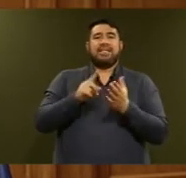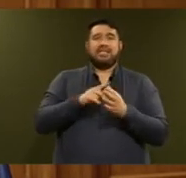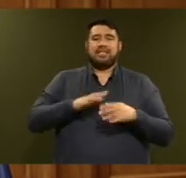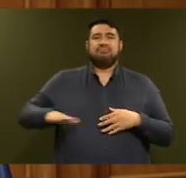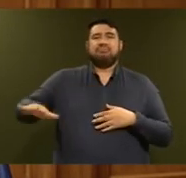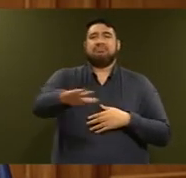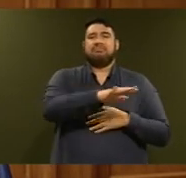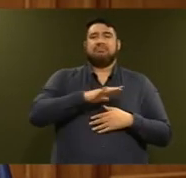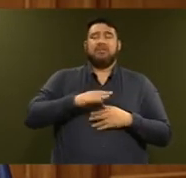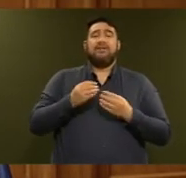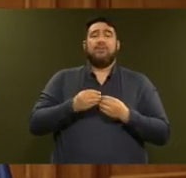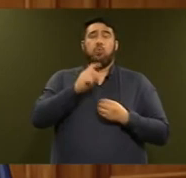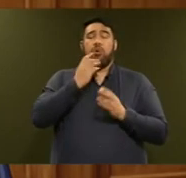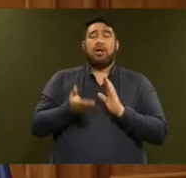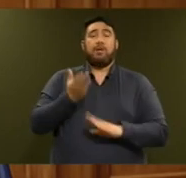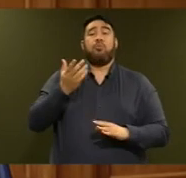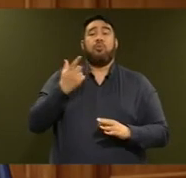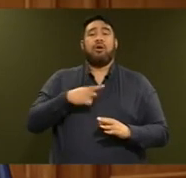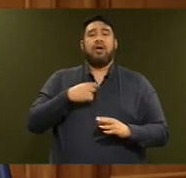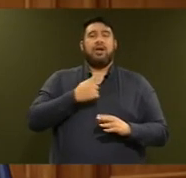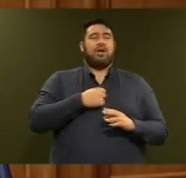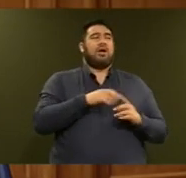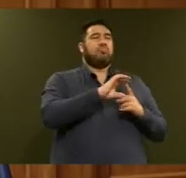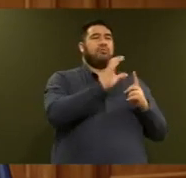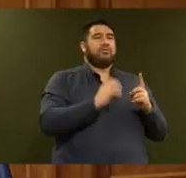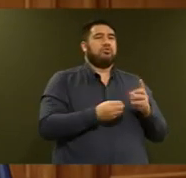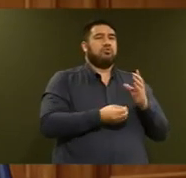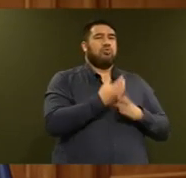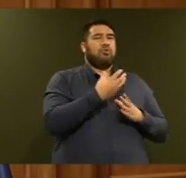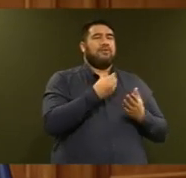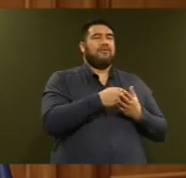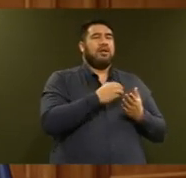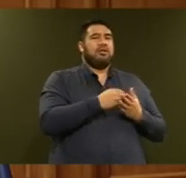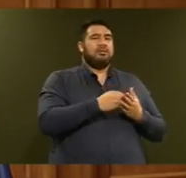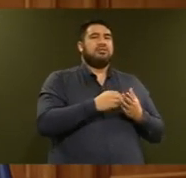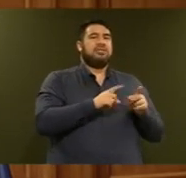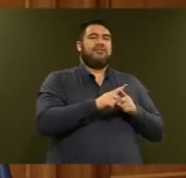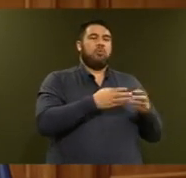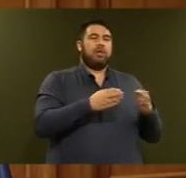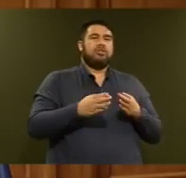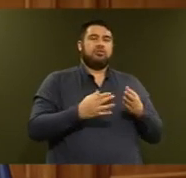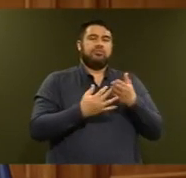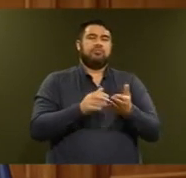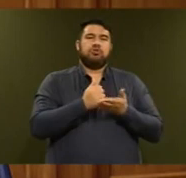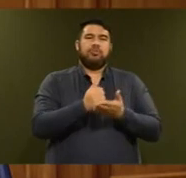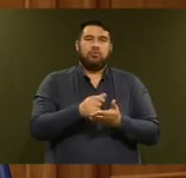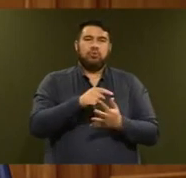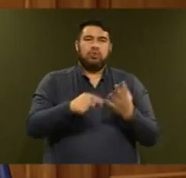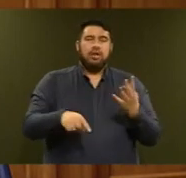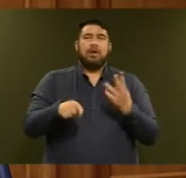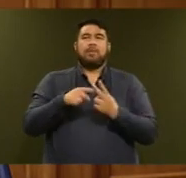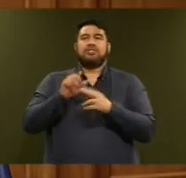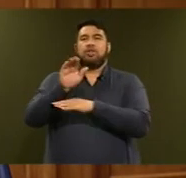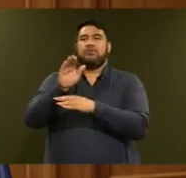increased as a consequence of our Provincial Growth Fund infrastructure interventions and the refinements from the Overseas Investment